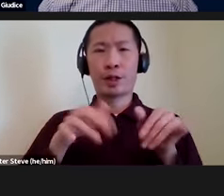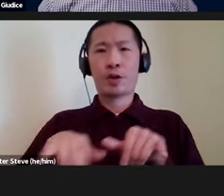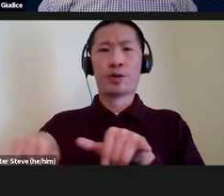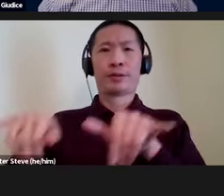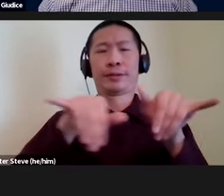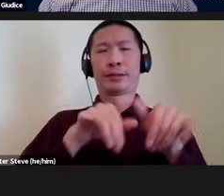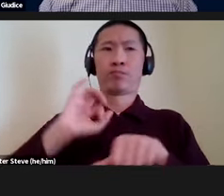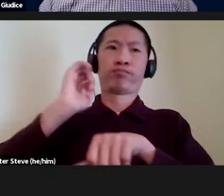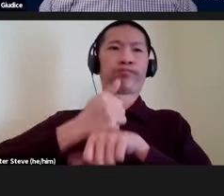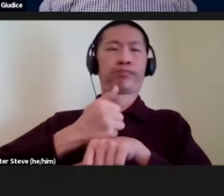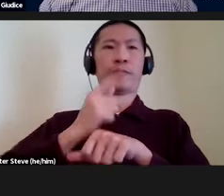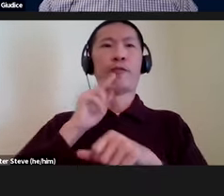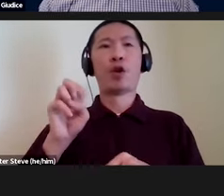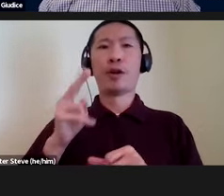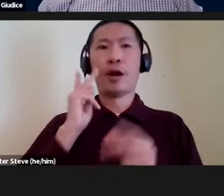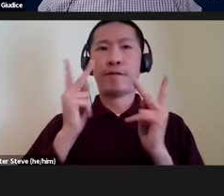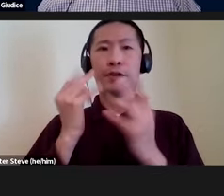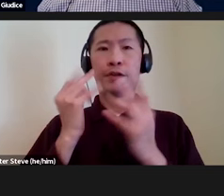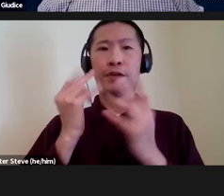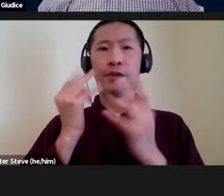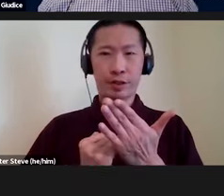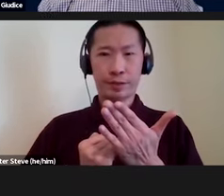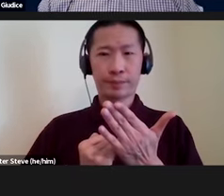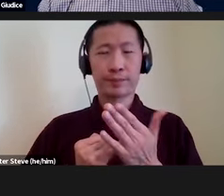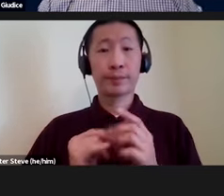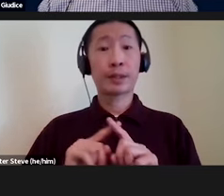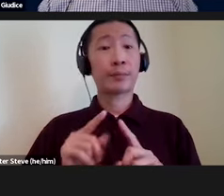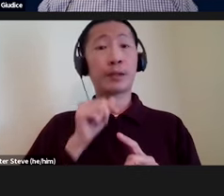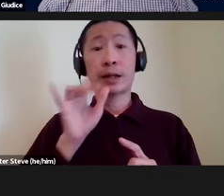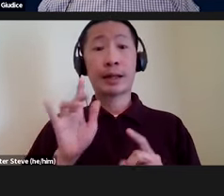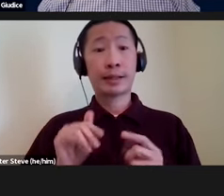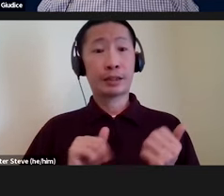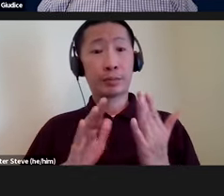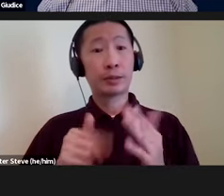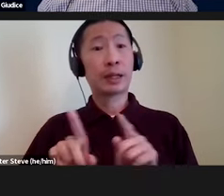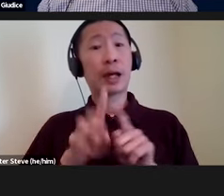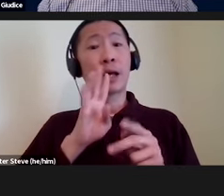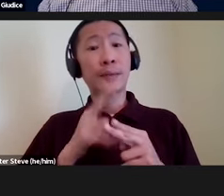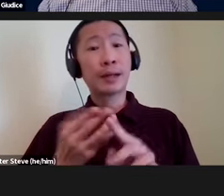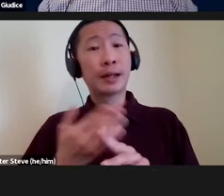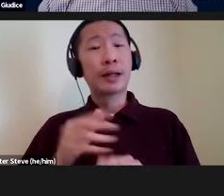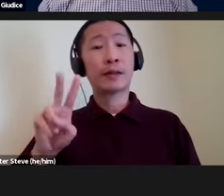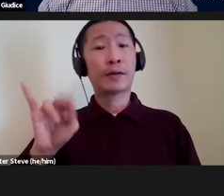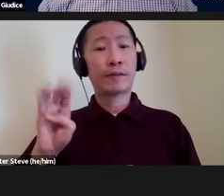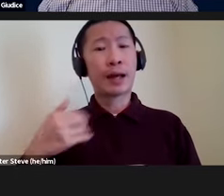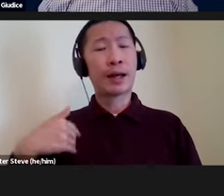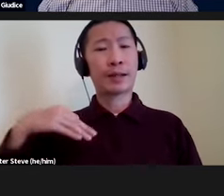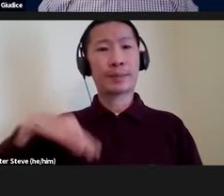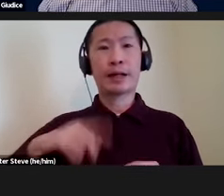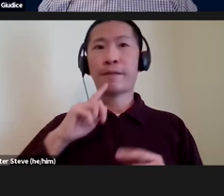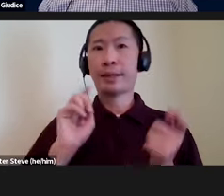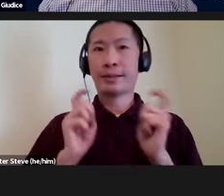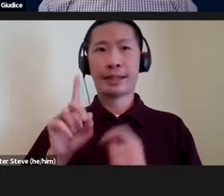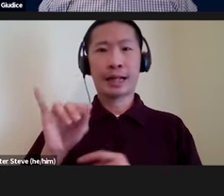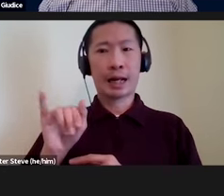approaches for non-visual rendering. But unlike these approaches, as I mentioned earlier, the VI has the benefit of being dynamic,